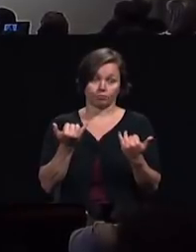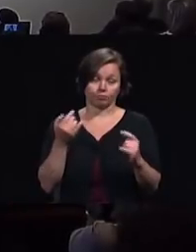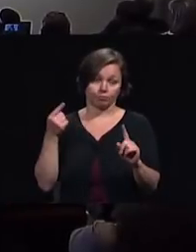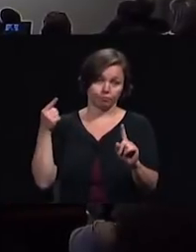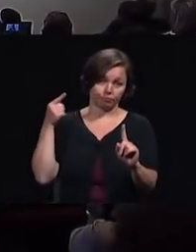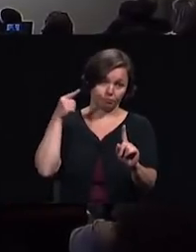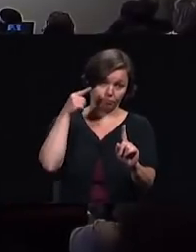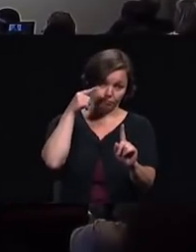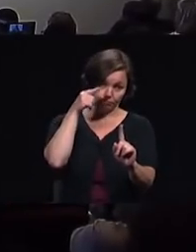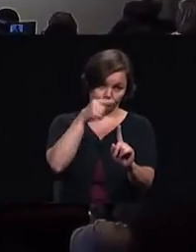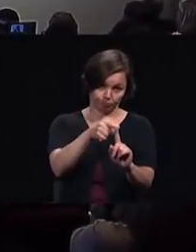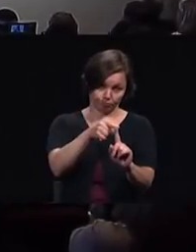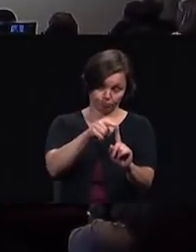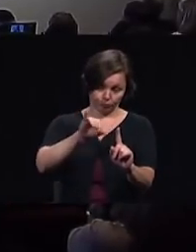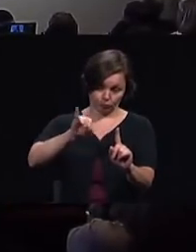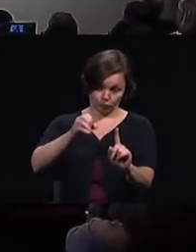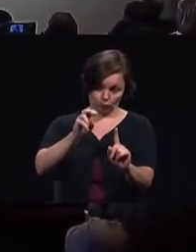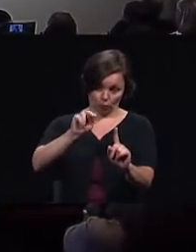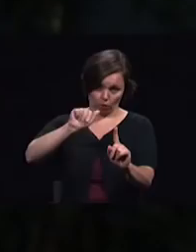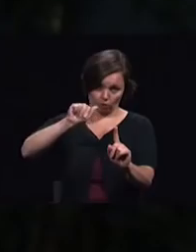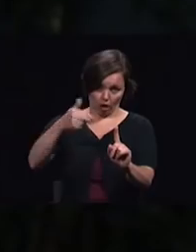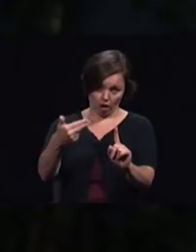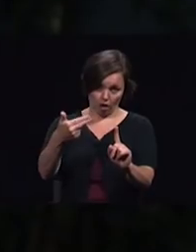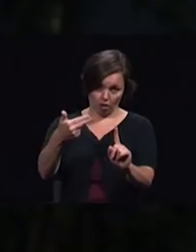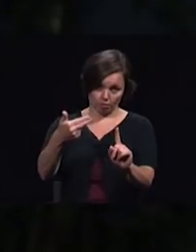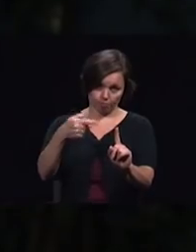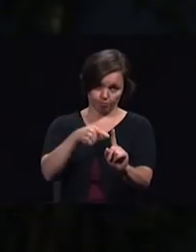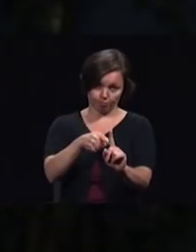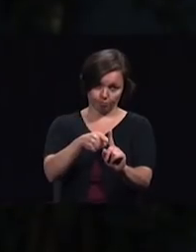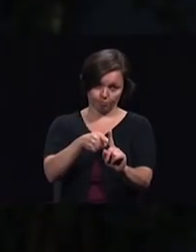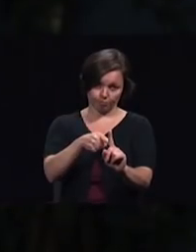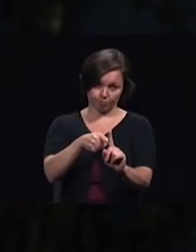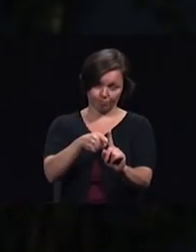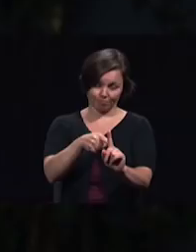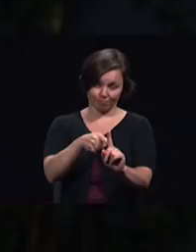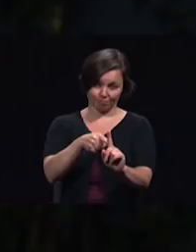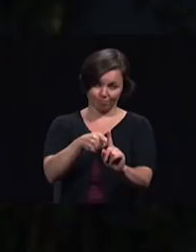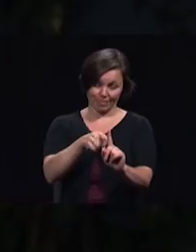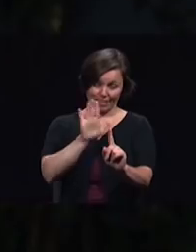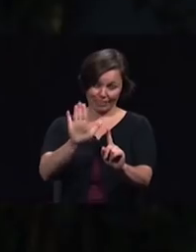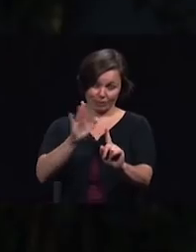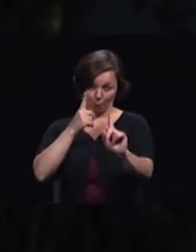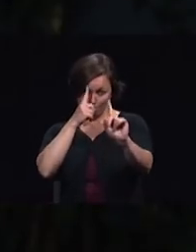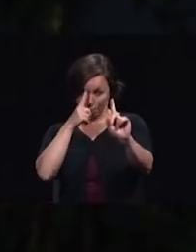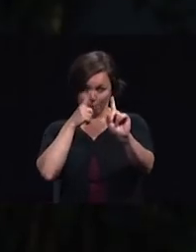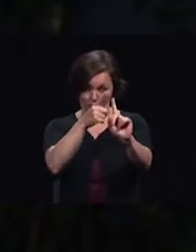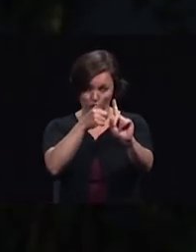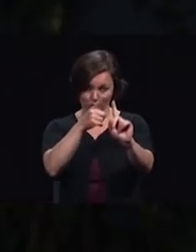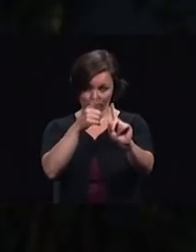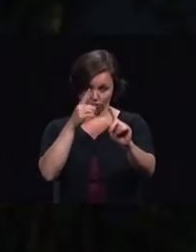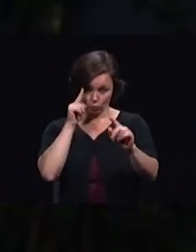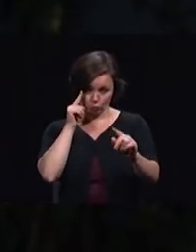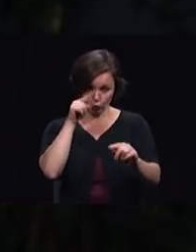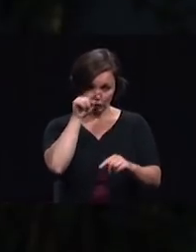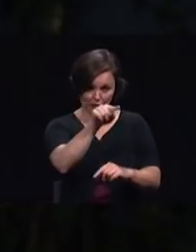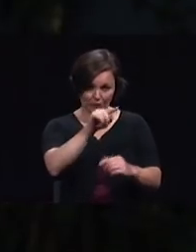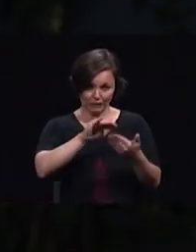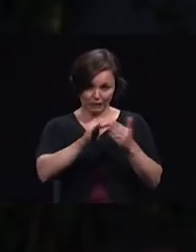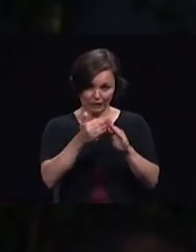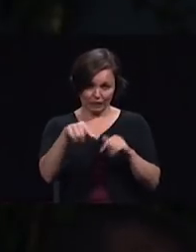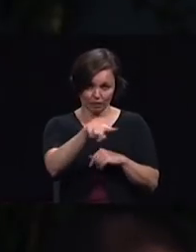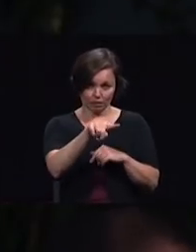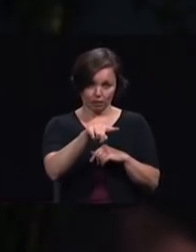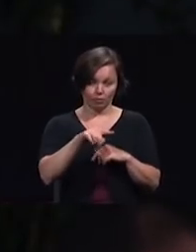and his own mission to the city's experience in Nineveh in Jonah chapter 3 verse